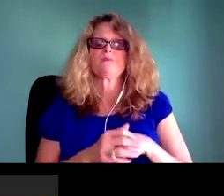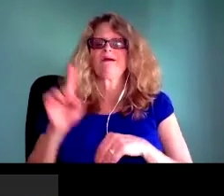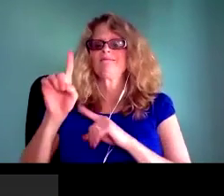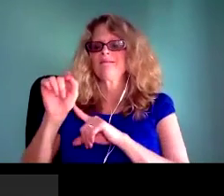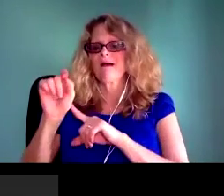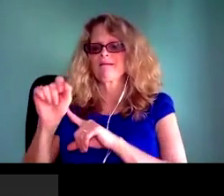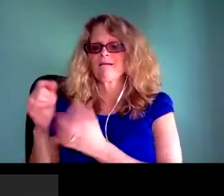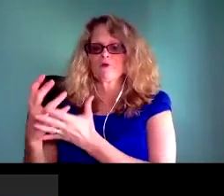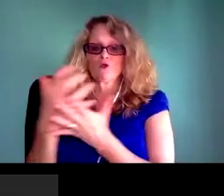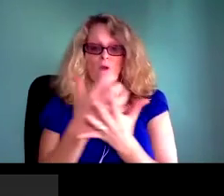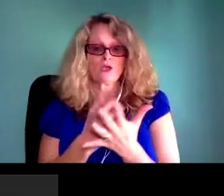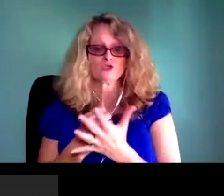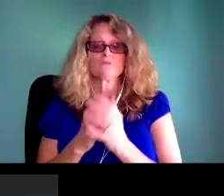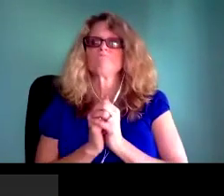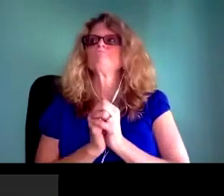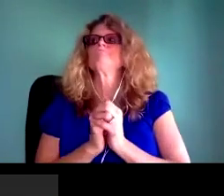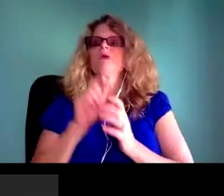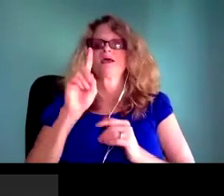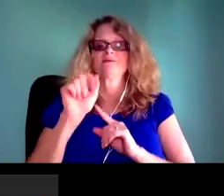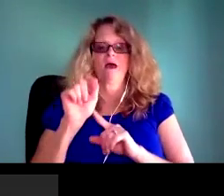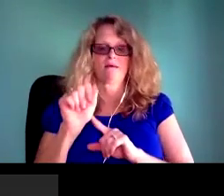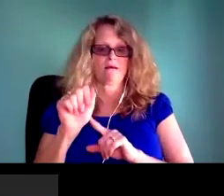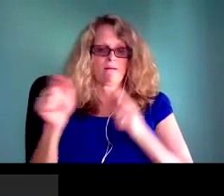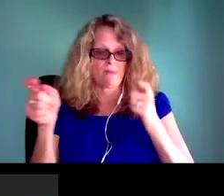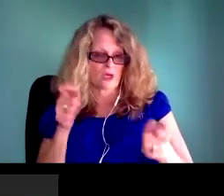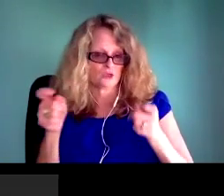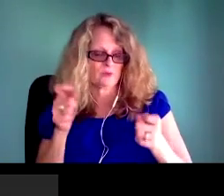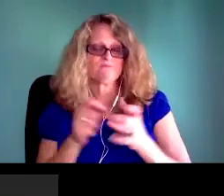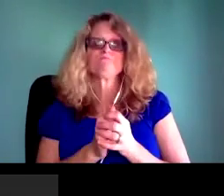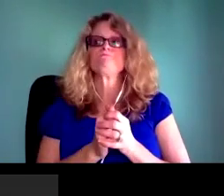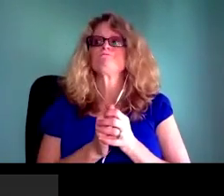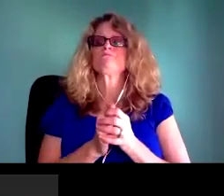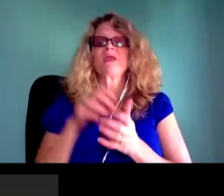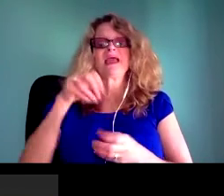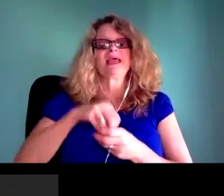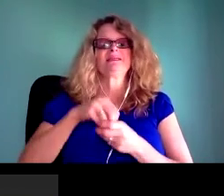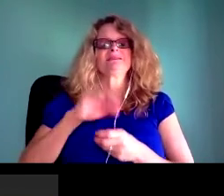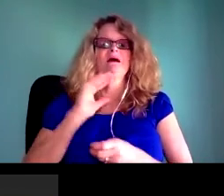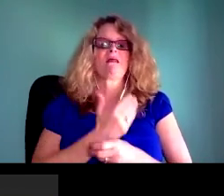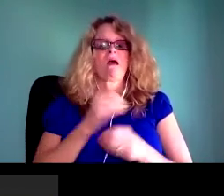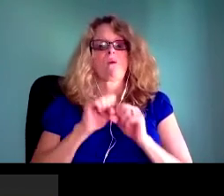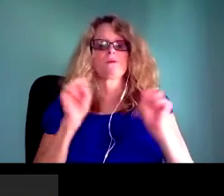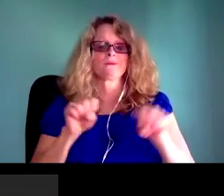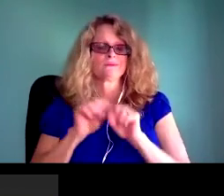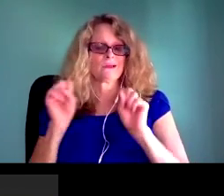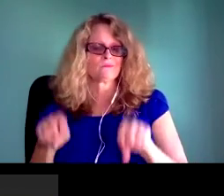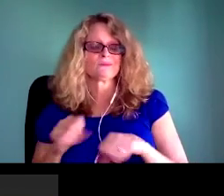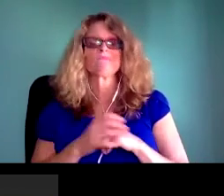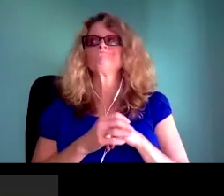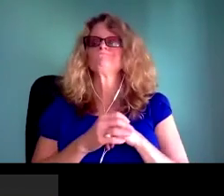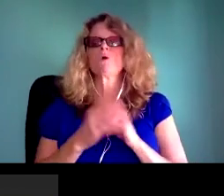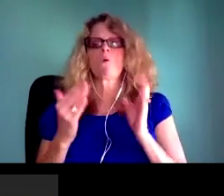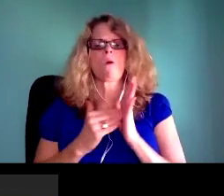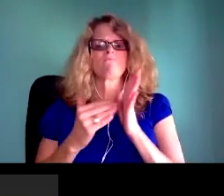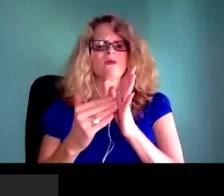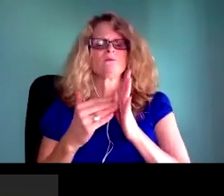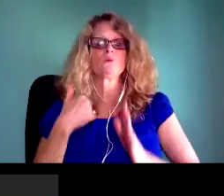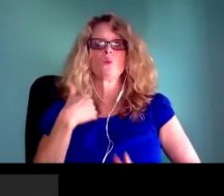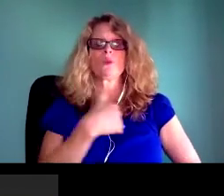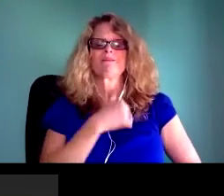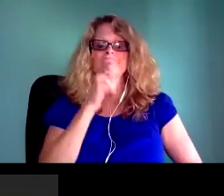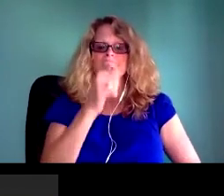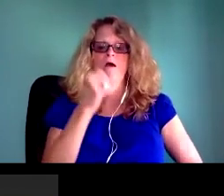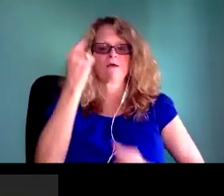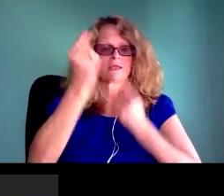These are scholars who also have been looking at a variety of different kinds of technological histories and futures